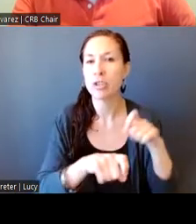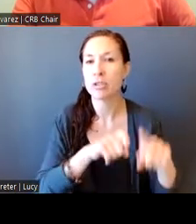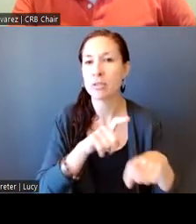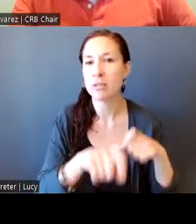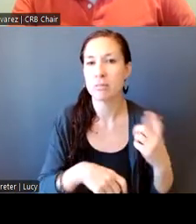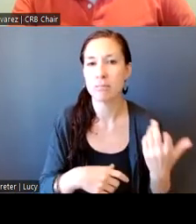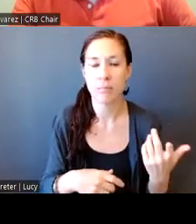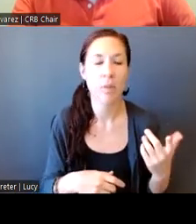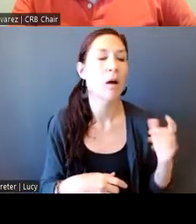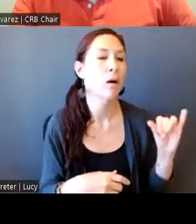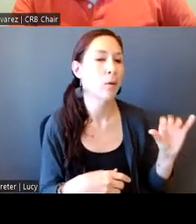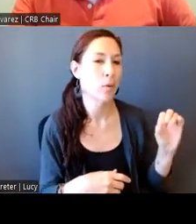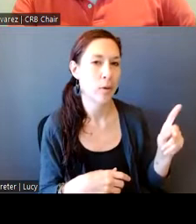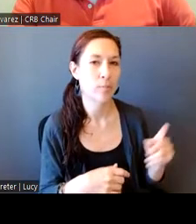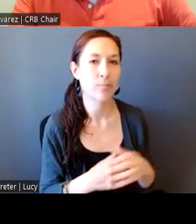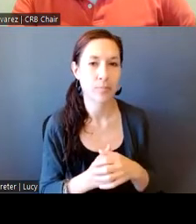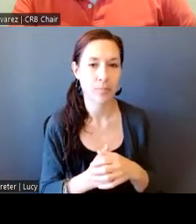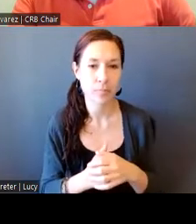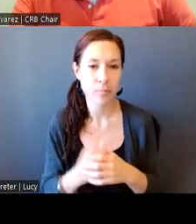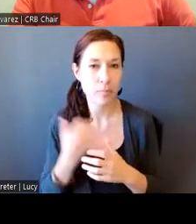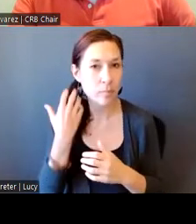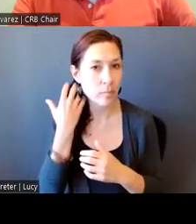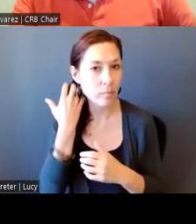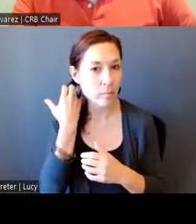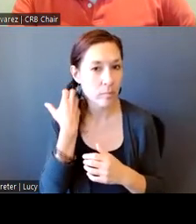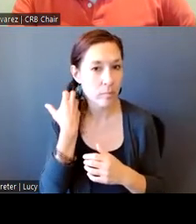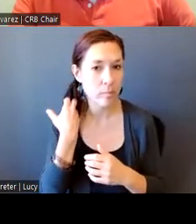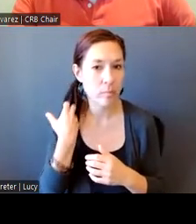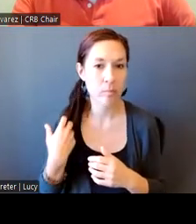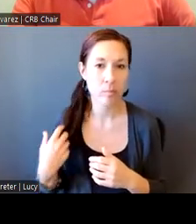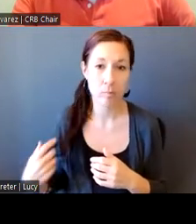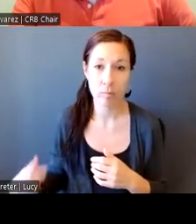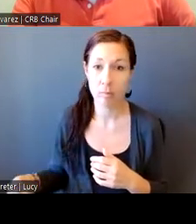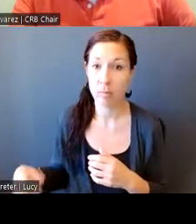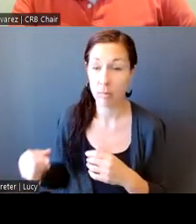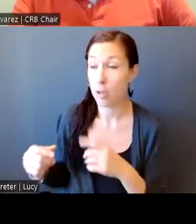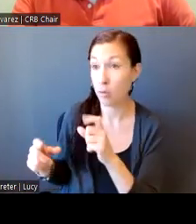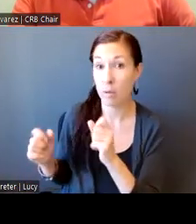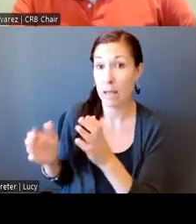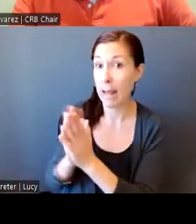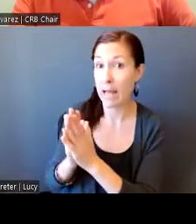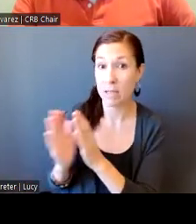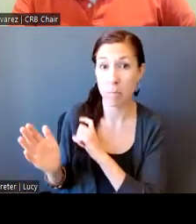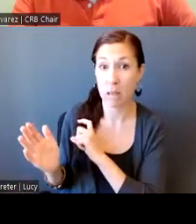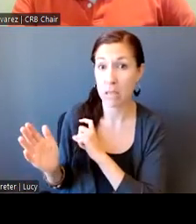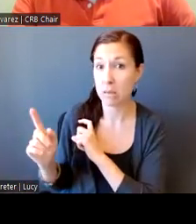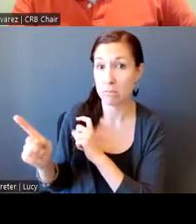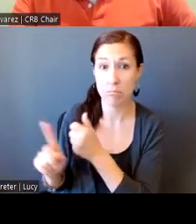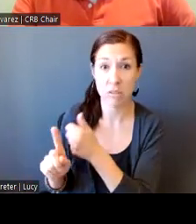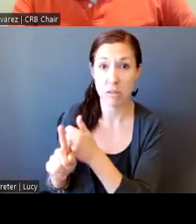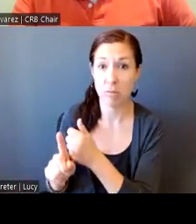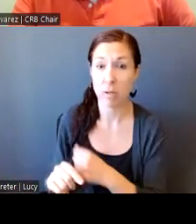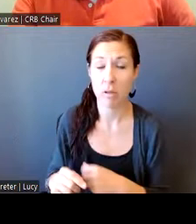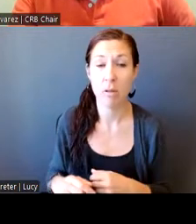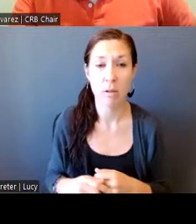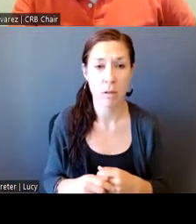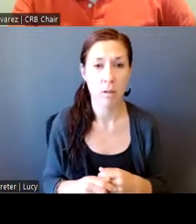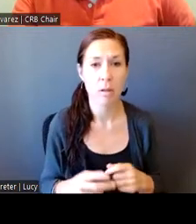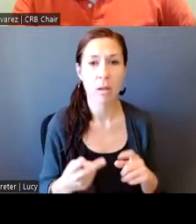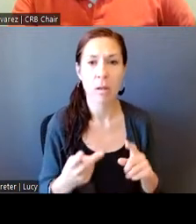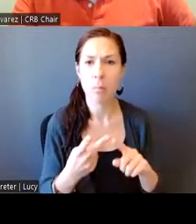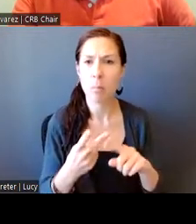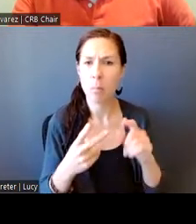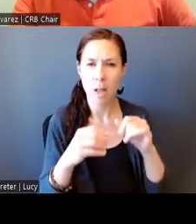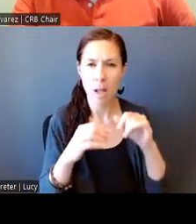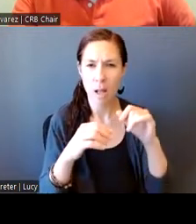Okay. We'll look. Okay. I appreciate it. The other one was on surveillance